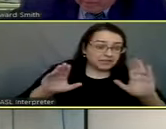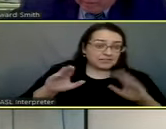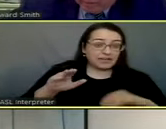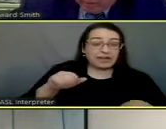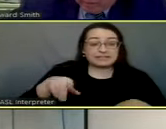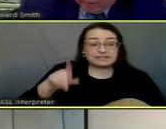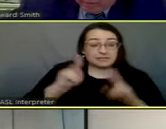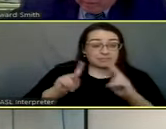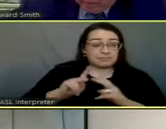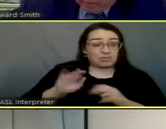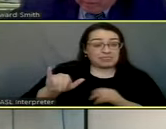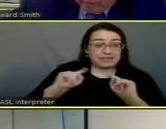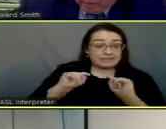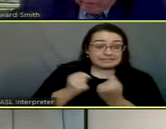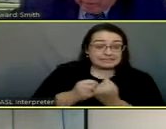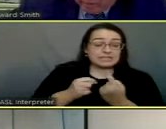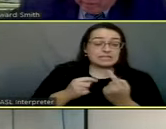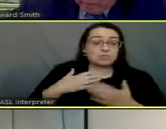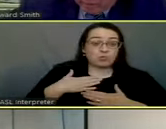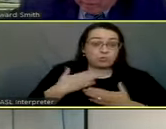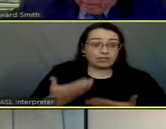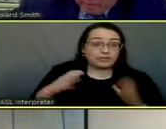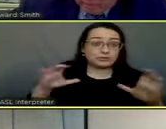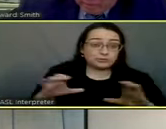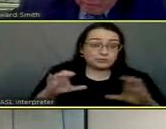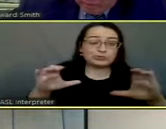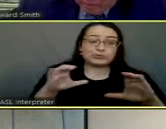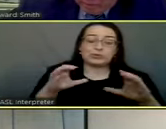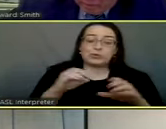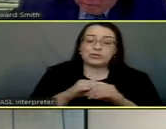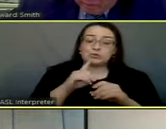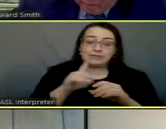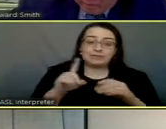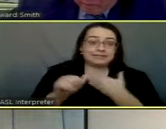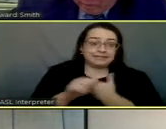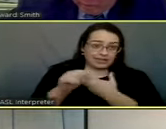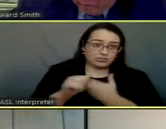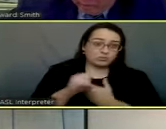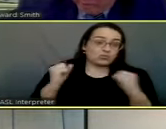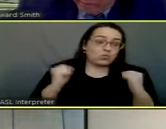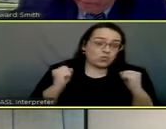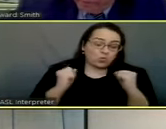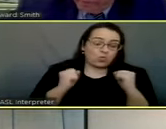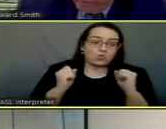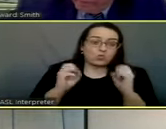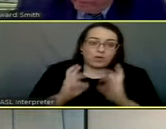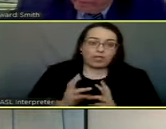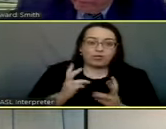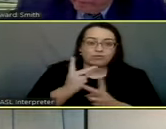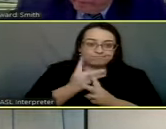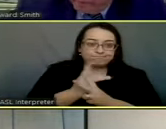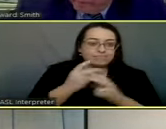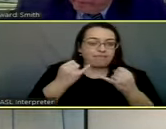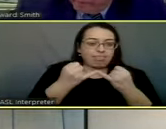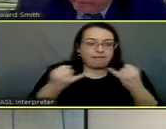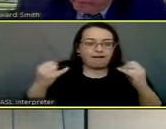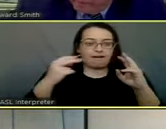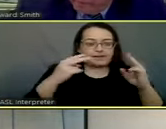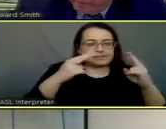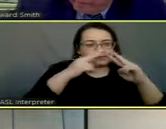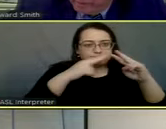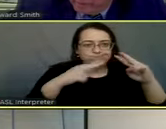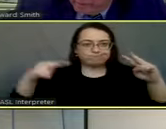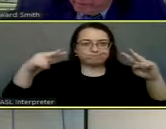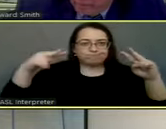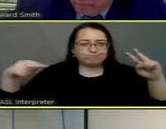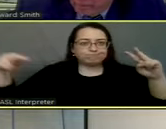make up your team made out in deadly cold weather, taking care of infrastructure that failed as a result